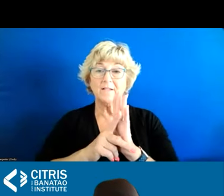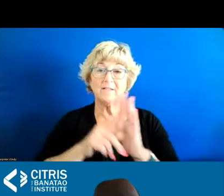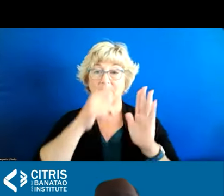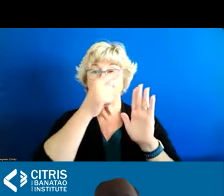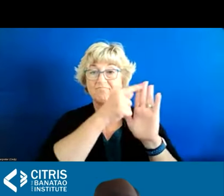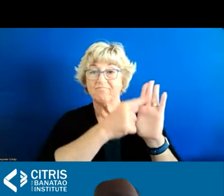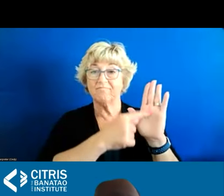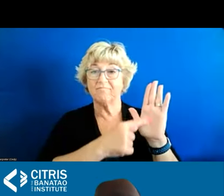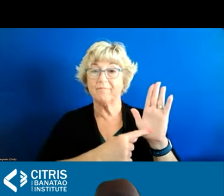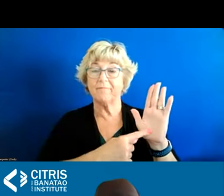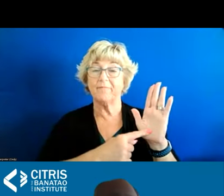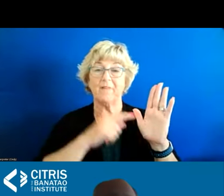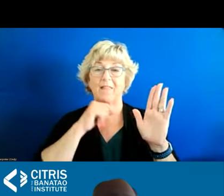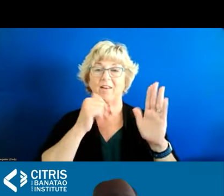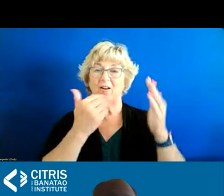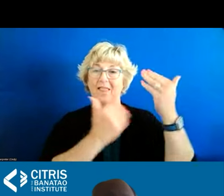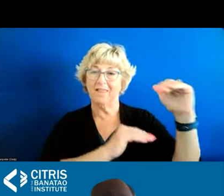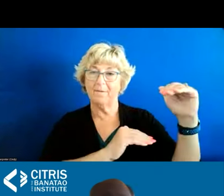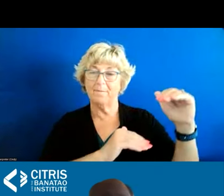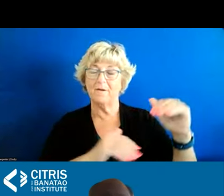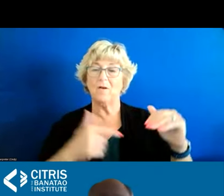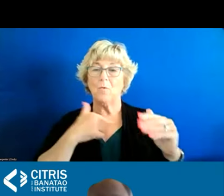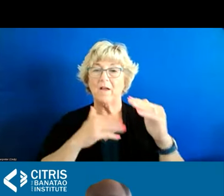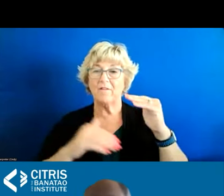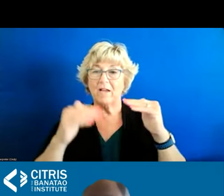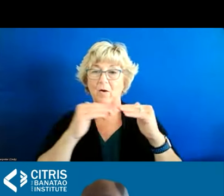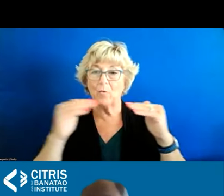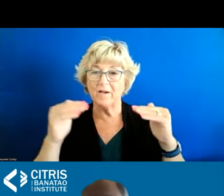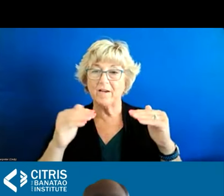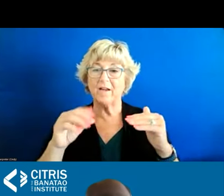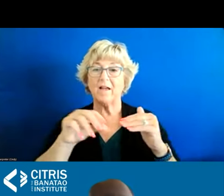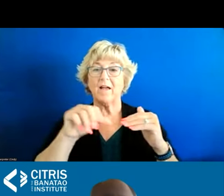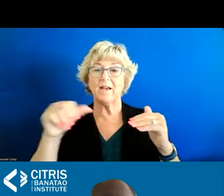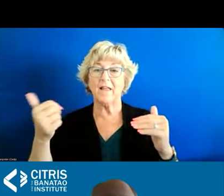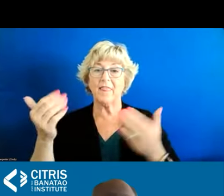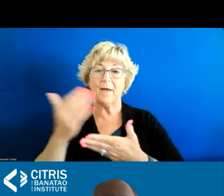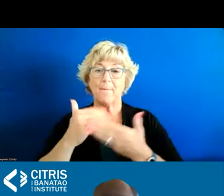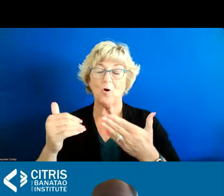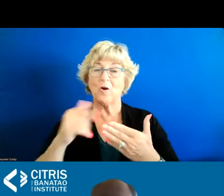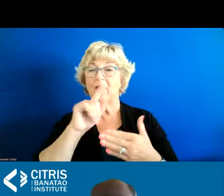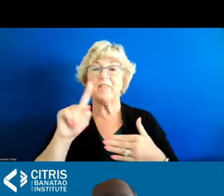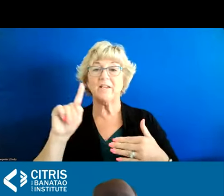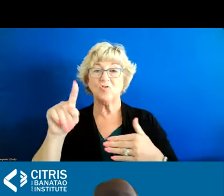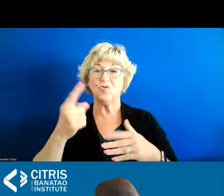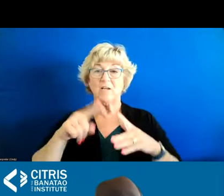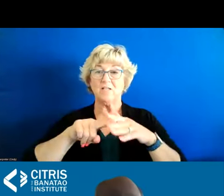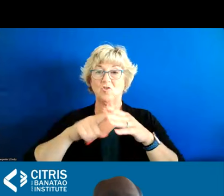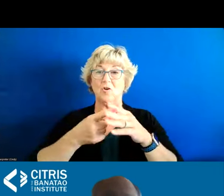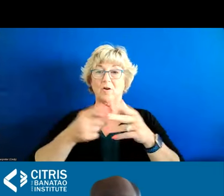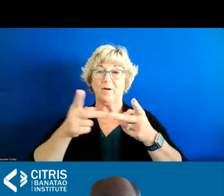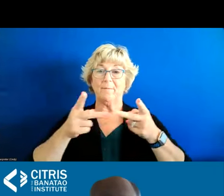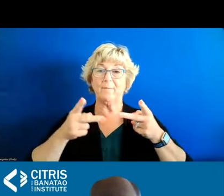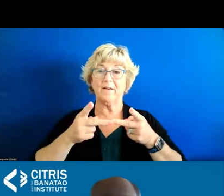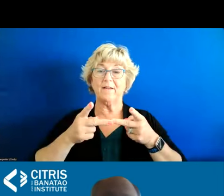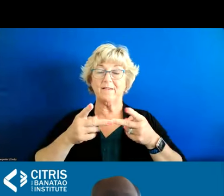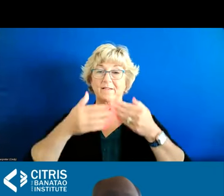of several important issues around equity around different other elements so this is just a start that we're trying to use